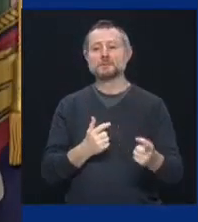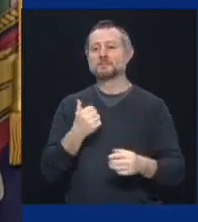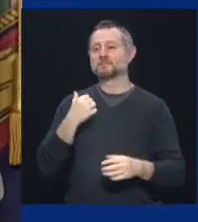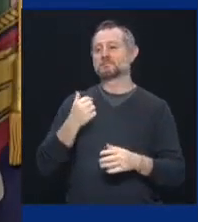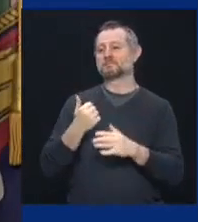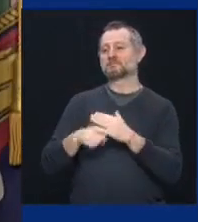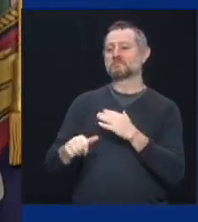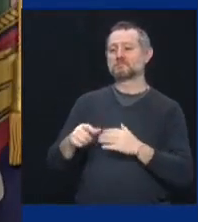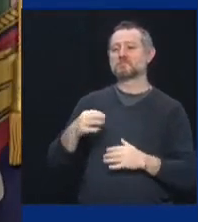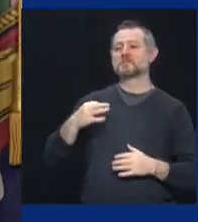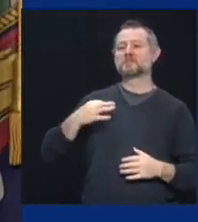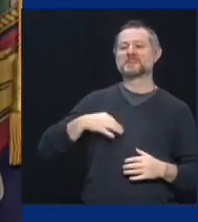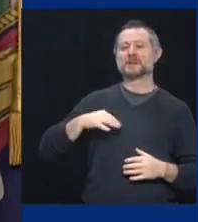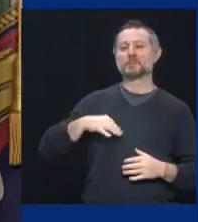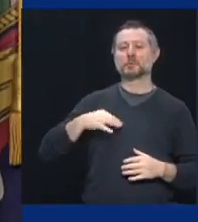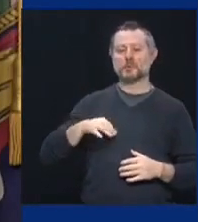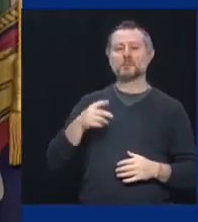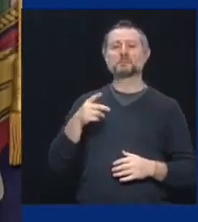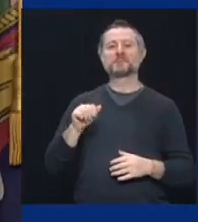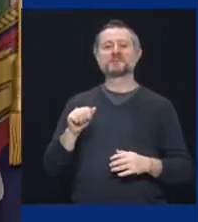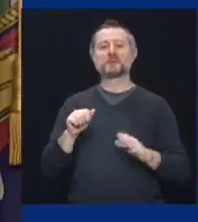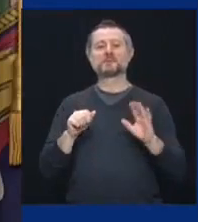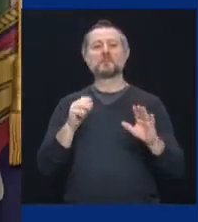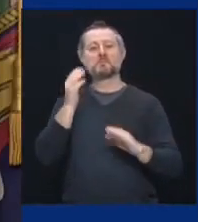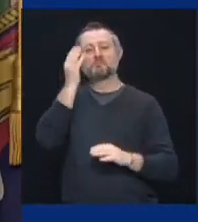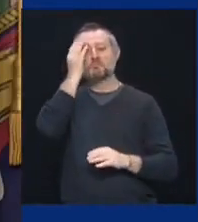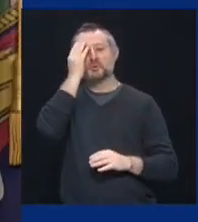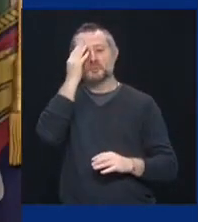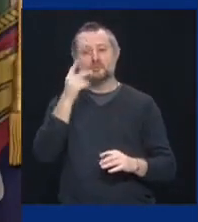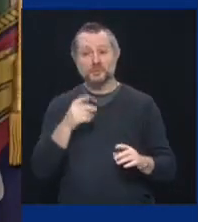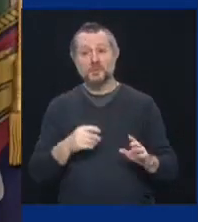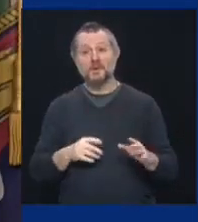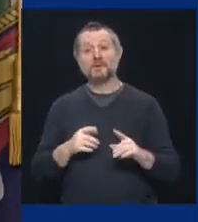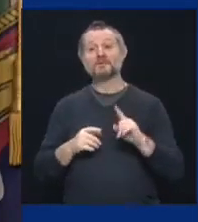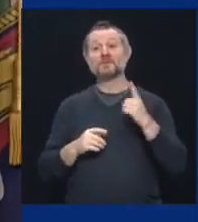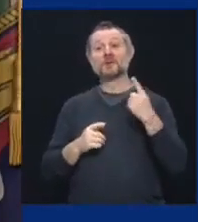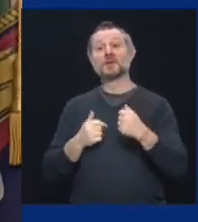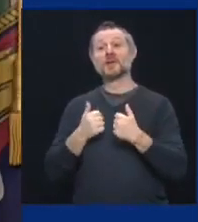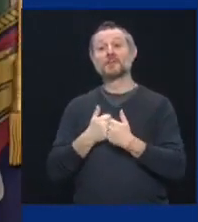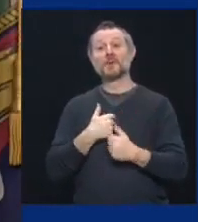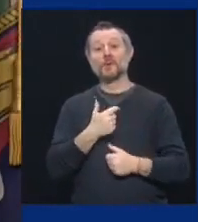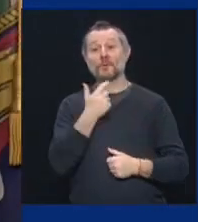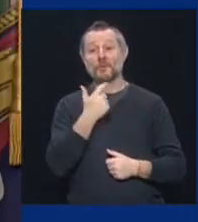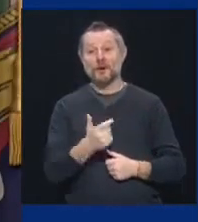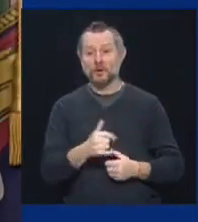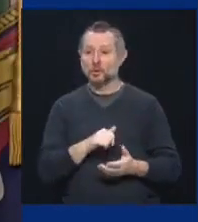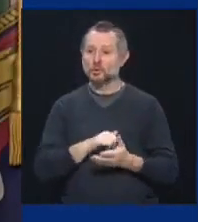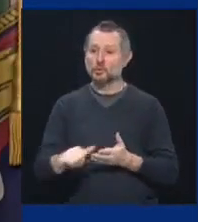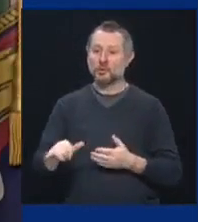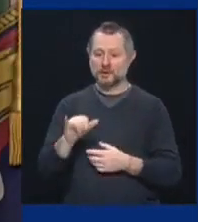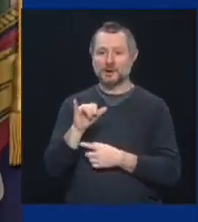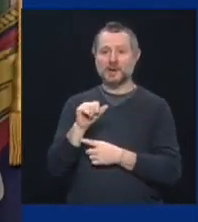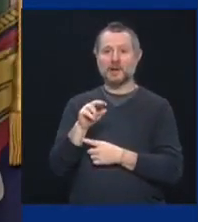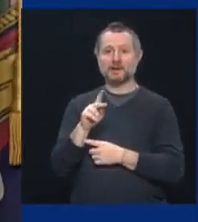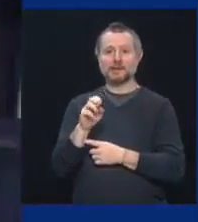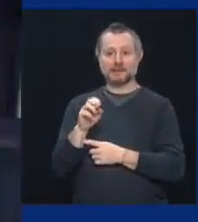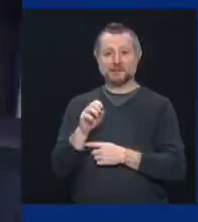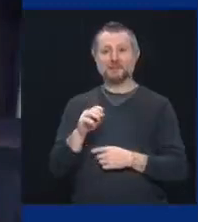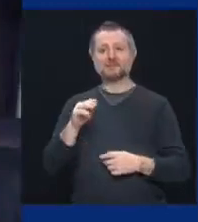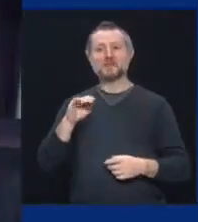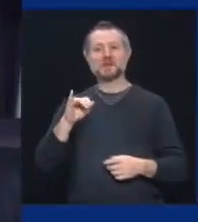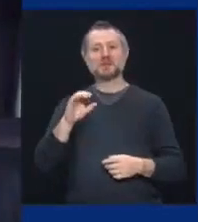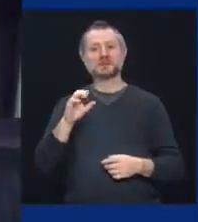I went to, New York Yankees, Mickey Mantle. So I support New York. This is the perfect